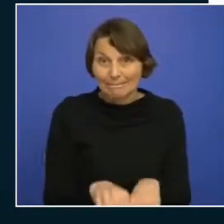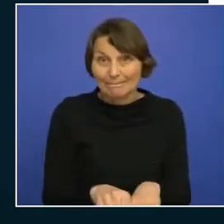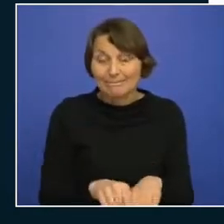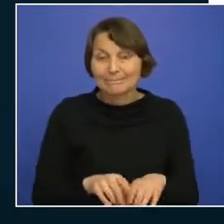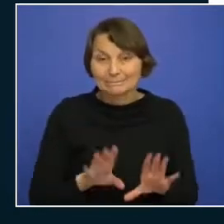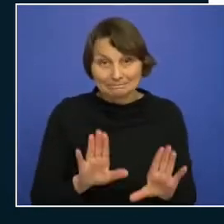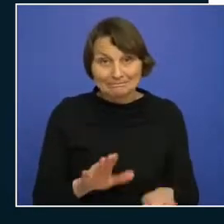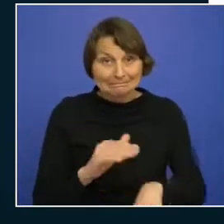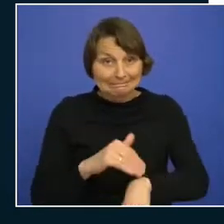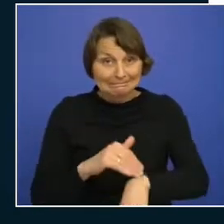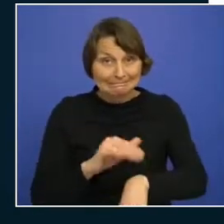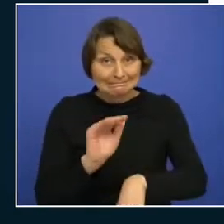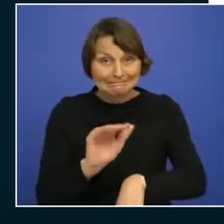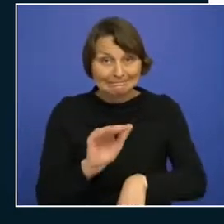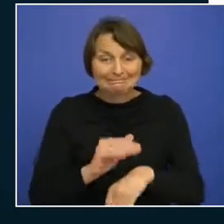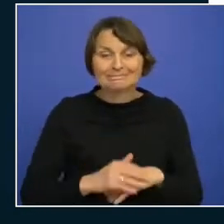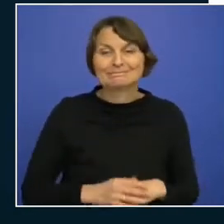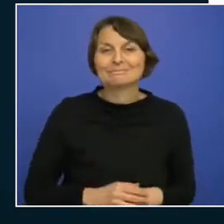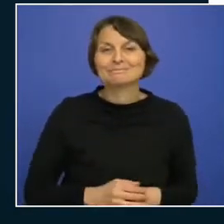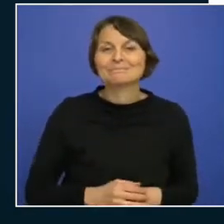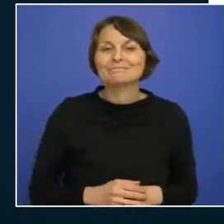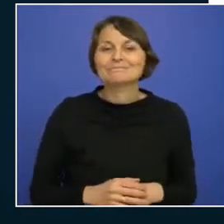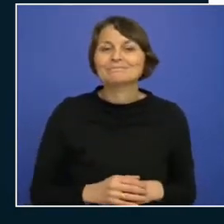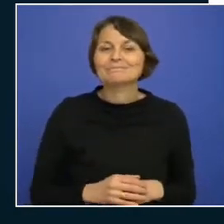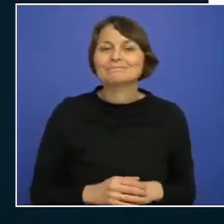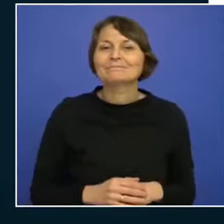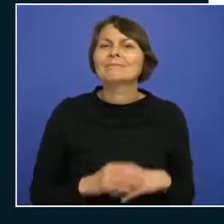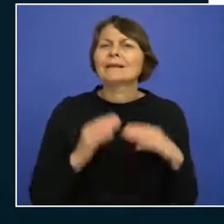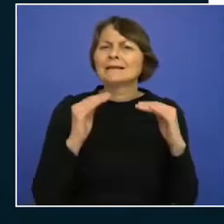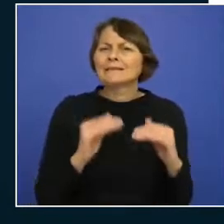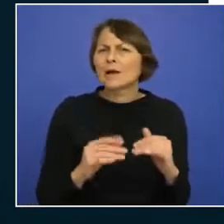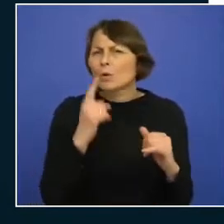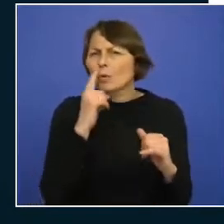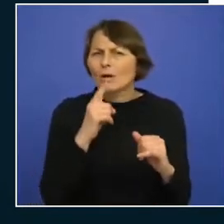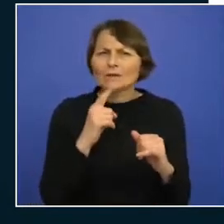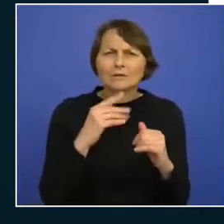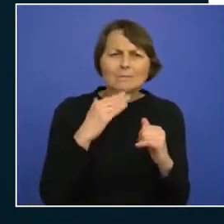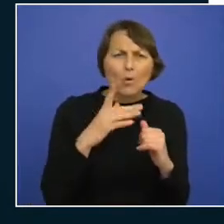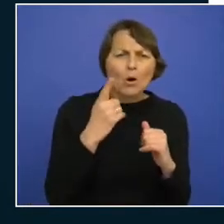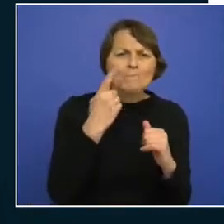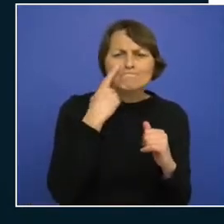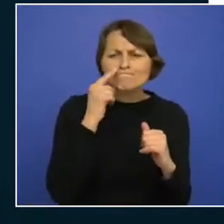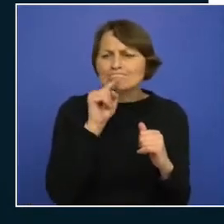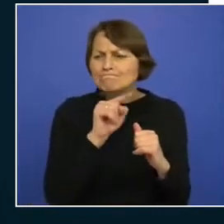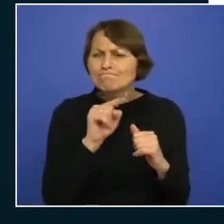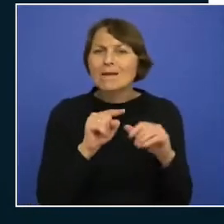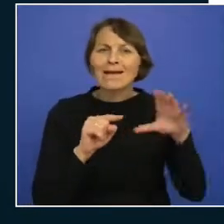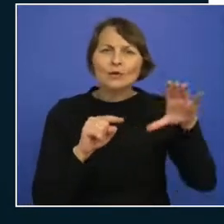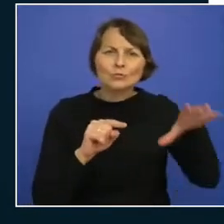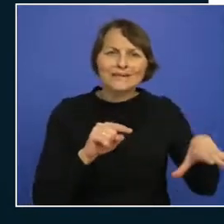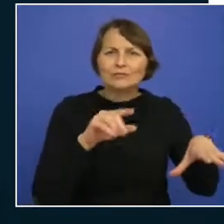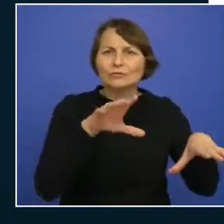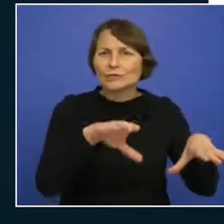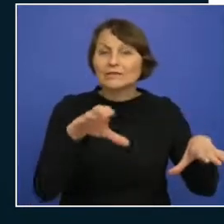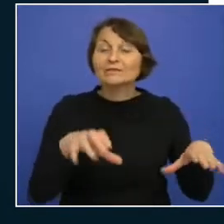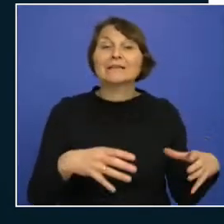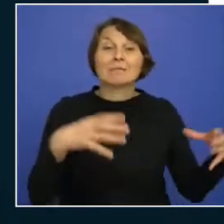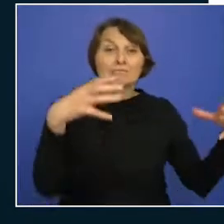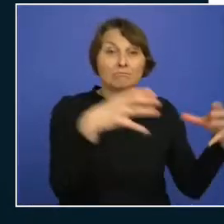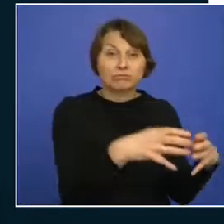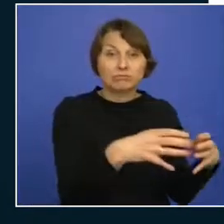in this layer we're gonna we're going to look specifically at regions so a region is a set of data centers to ensure high availability